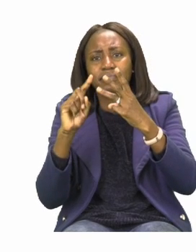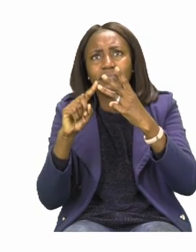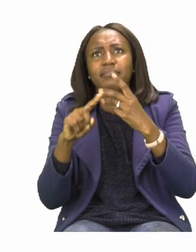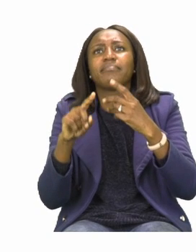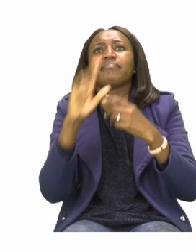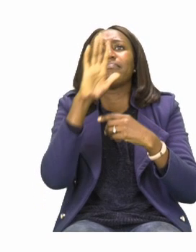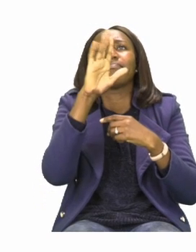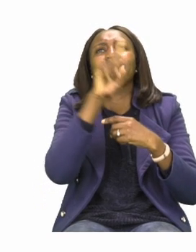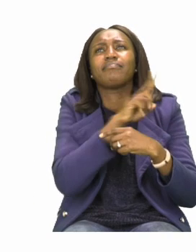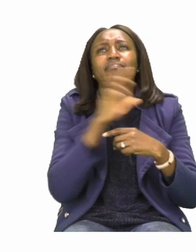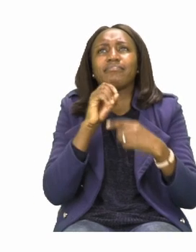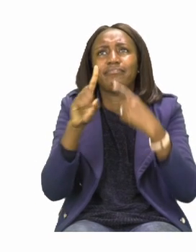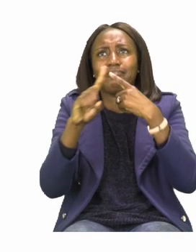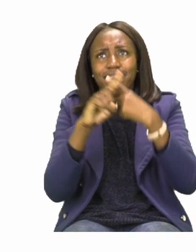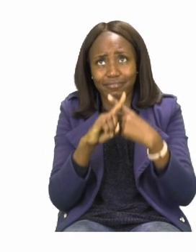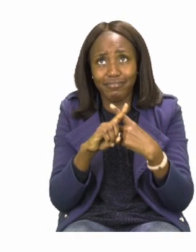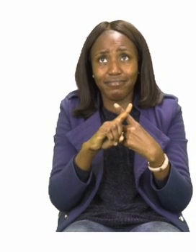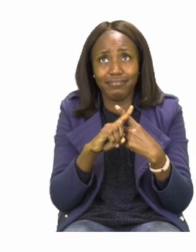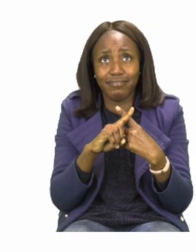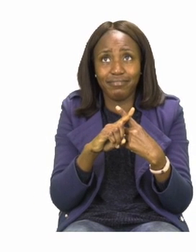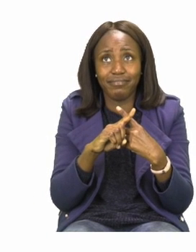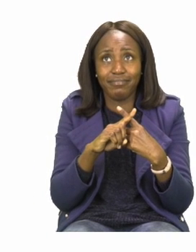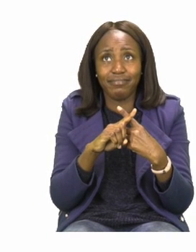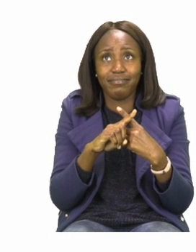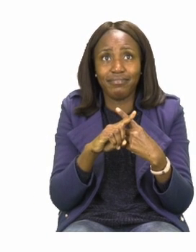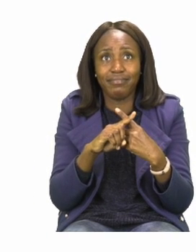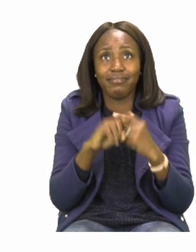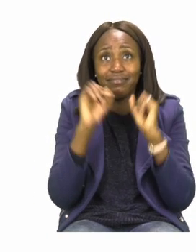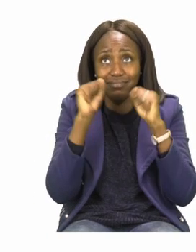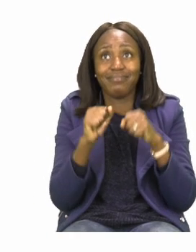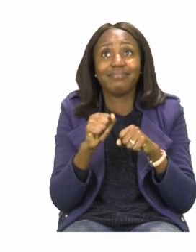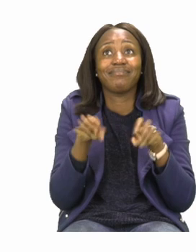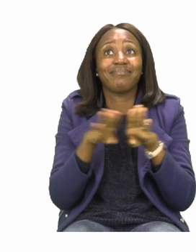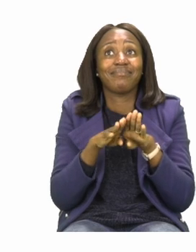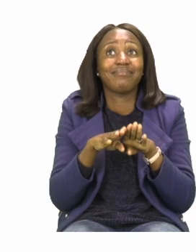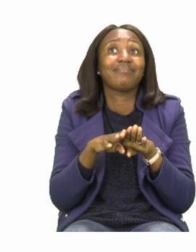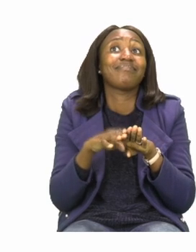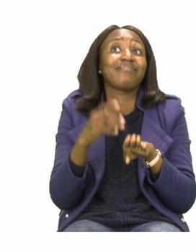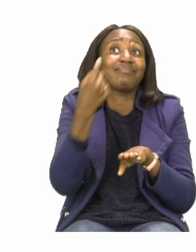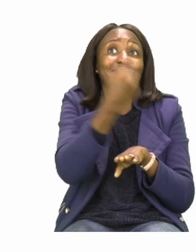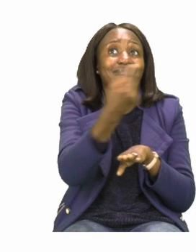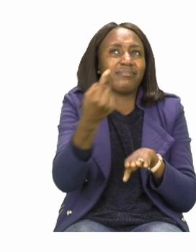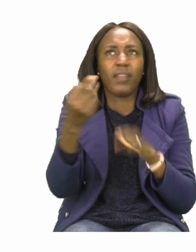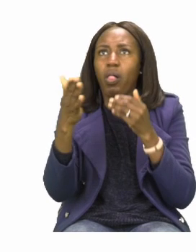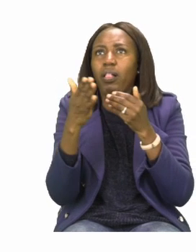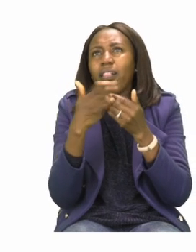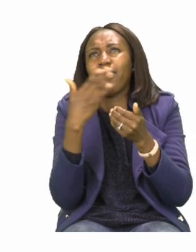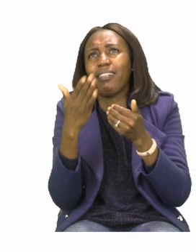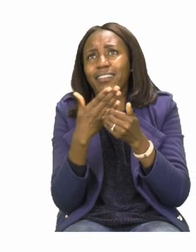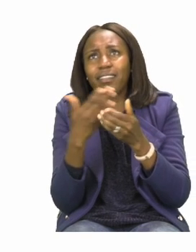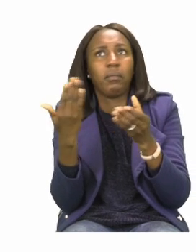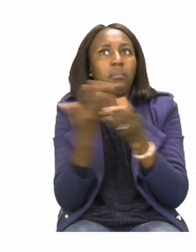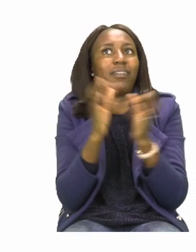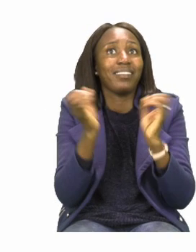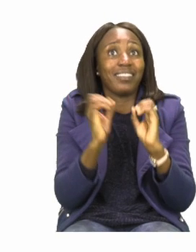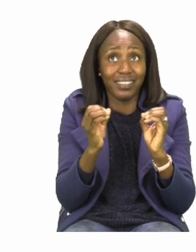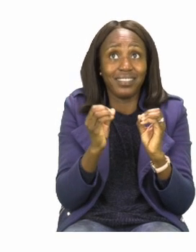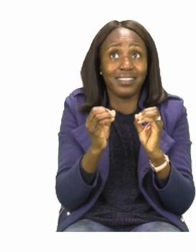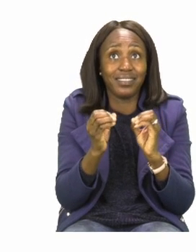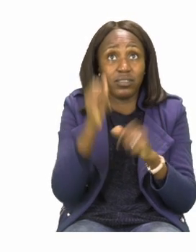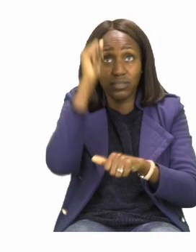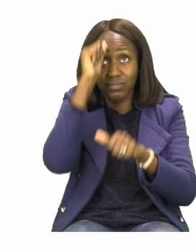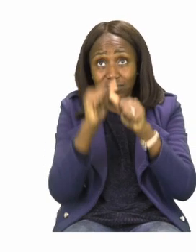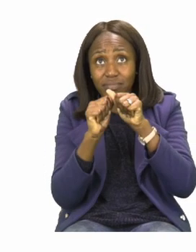table. So, I think you can do this one by yourself because it's not new and I am not going to help